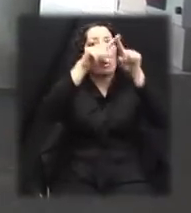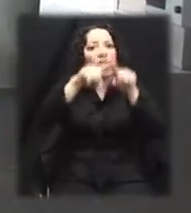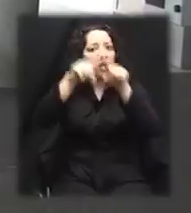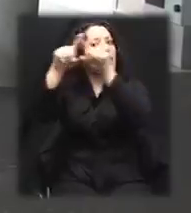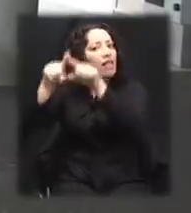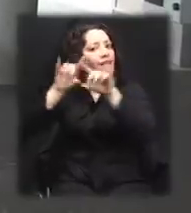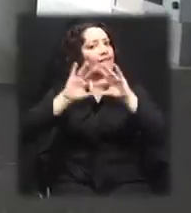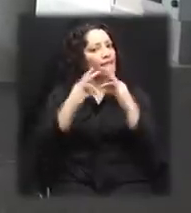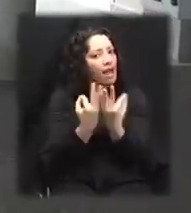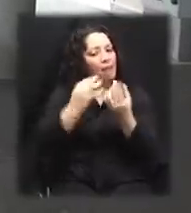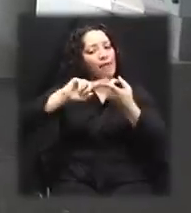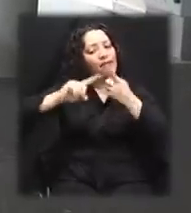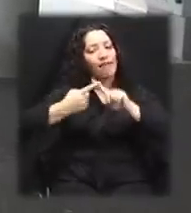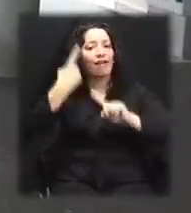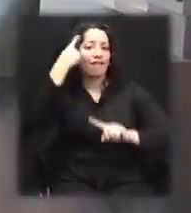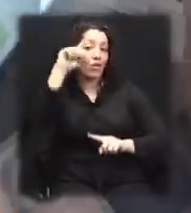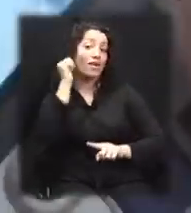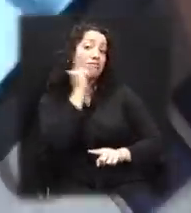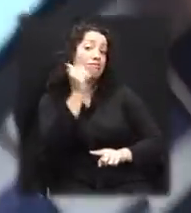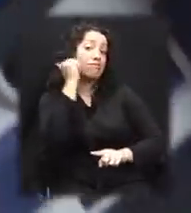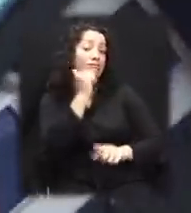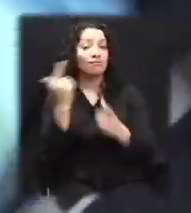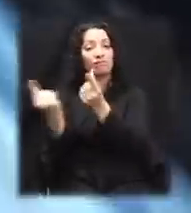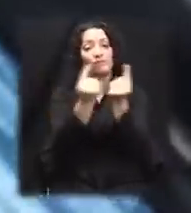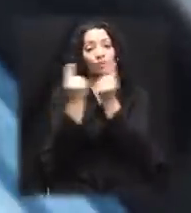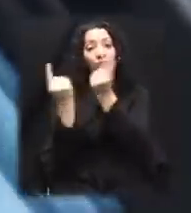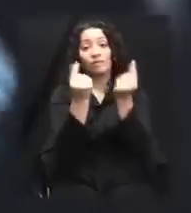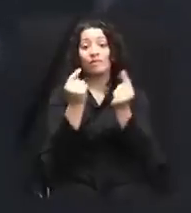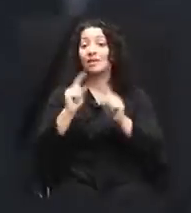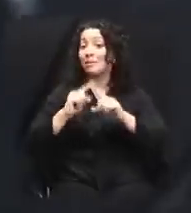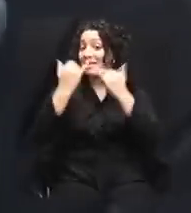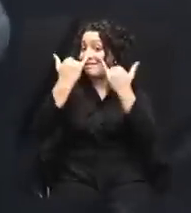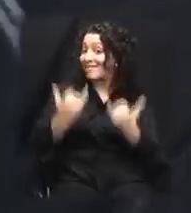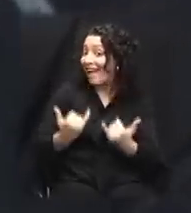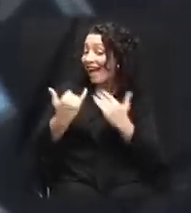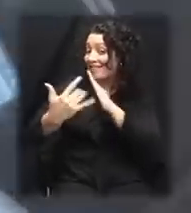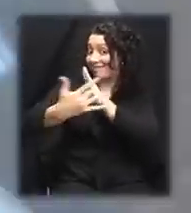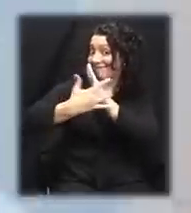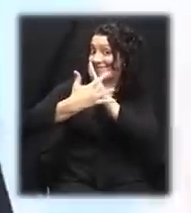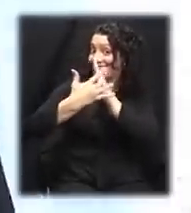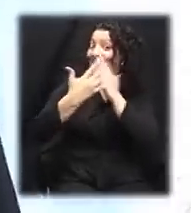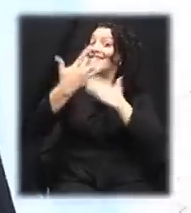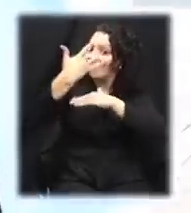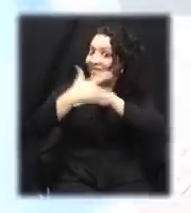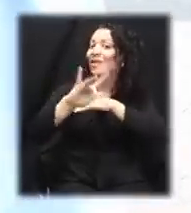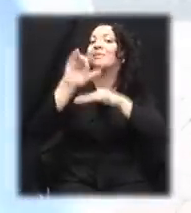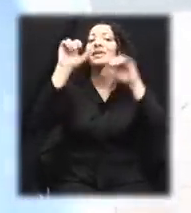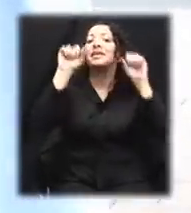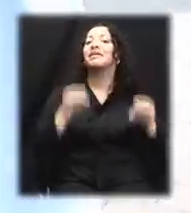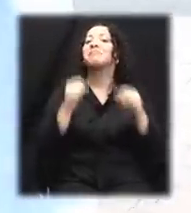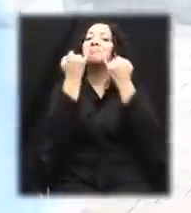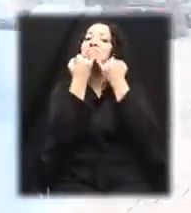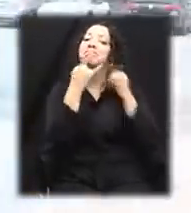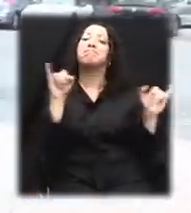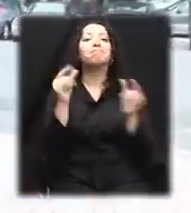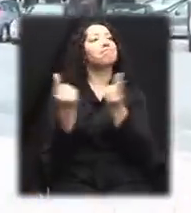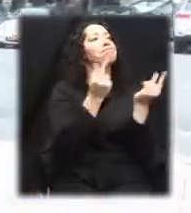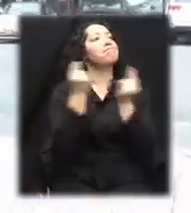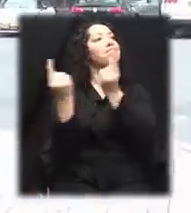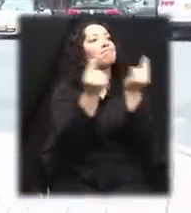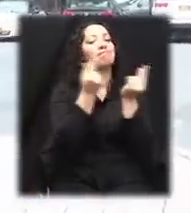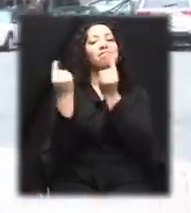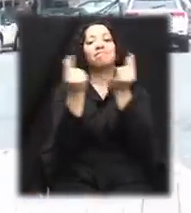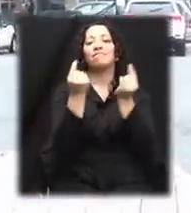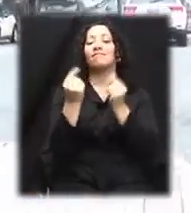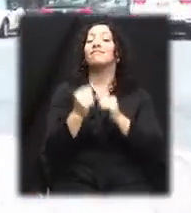to perform everyday tasks. Now he can use his smartphone to do these tasks independently. Just this morning,